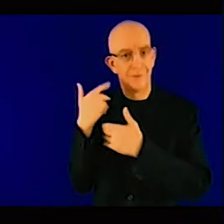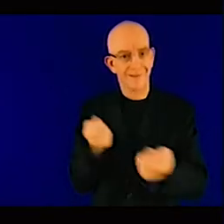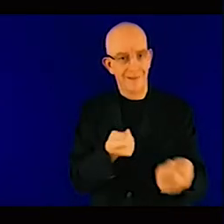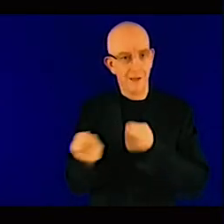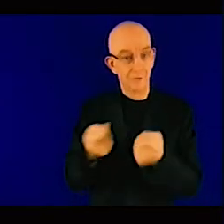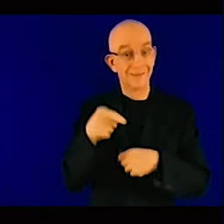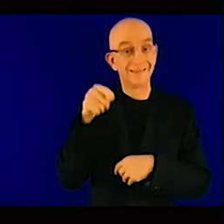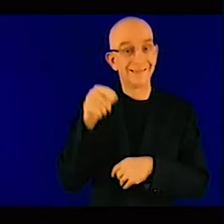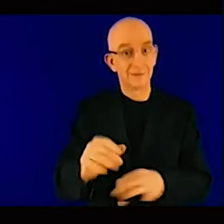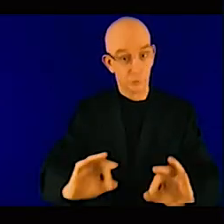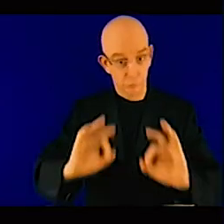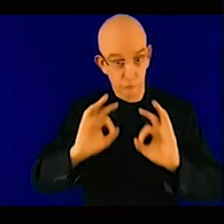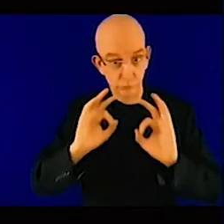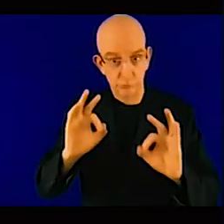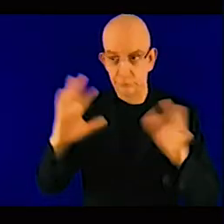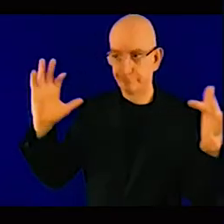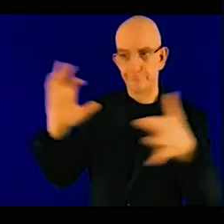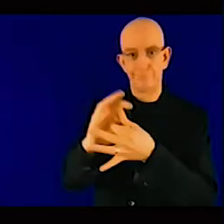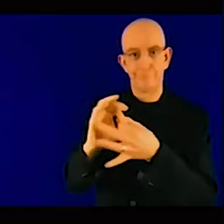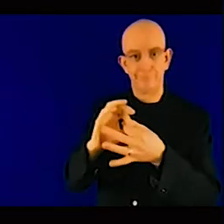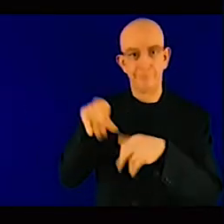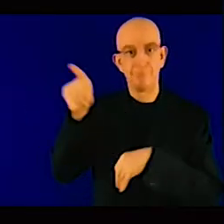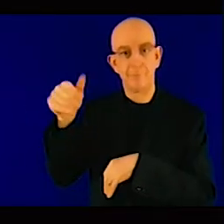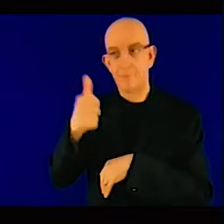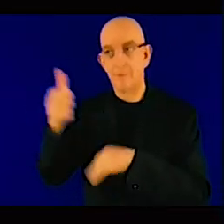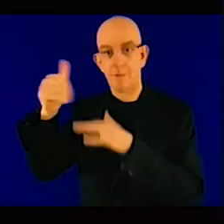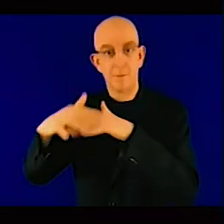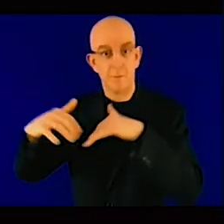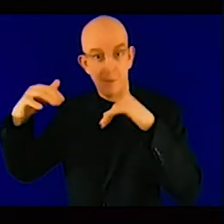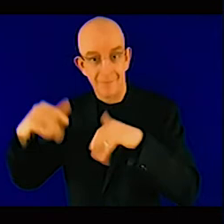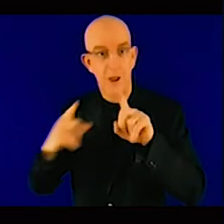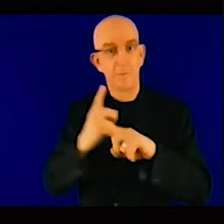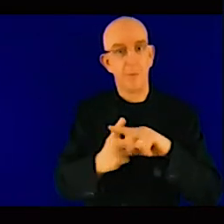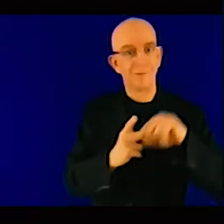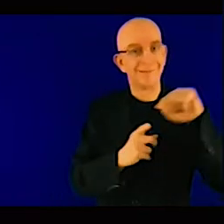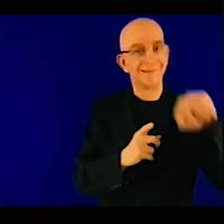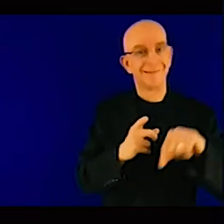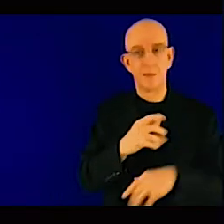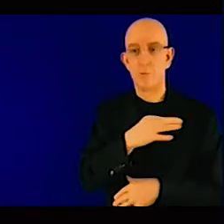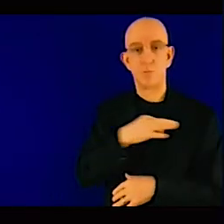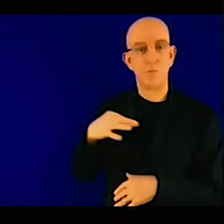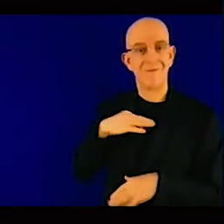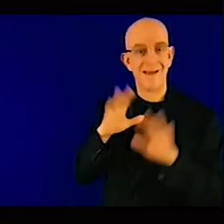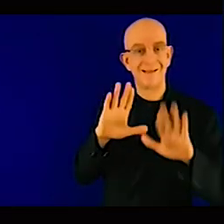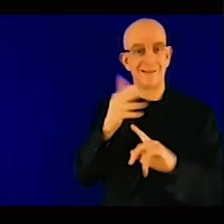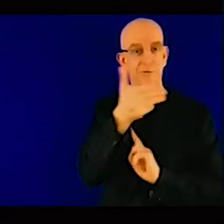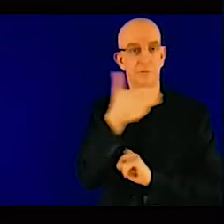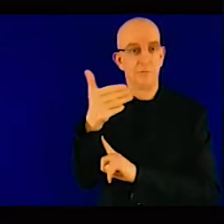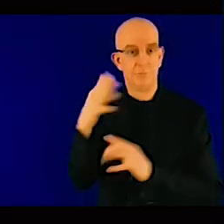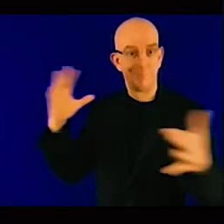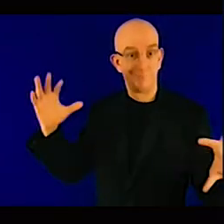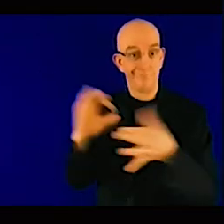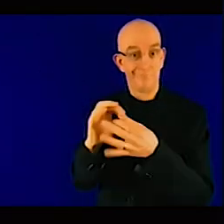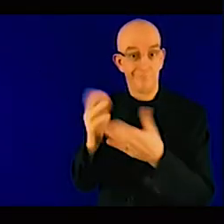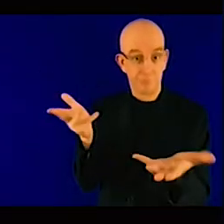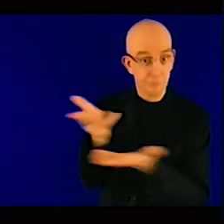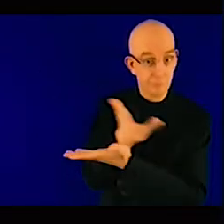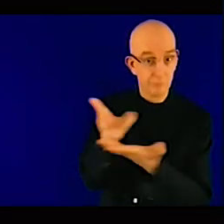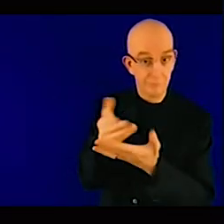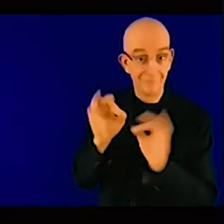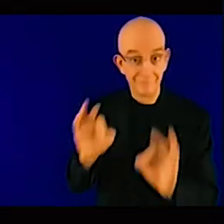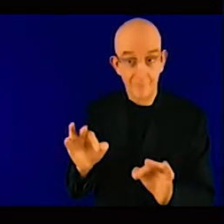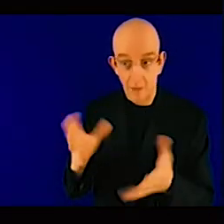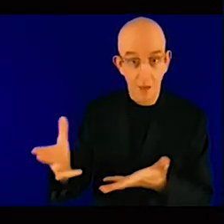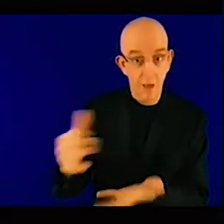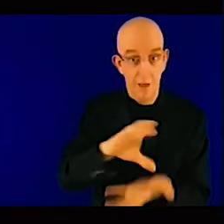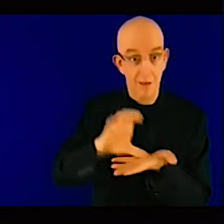why the narrative of asking for a special fund for Africa, due to the fact that we are paying